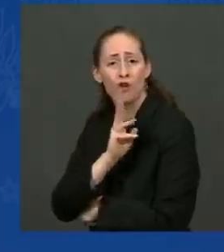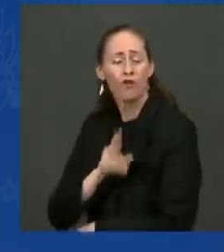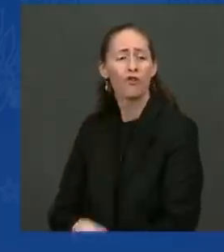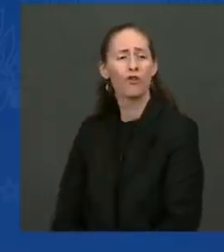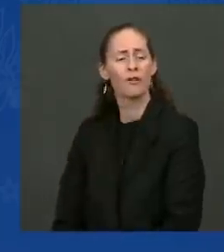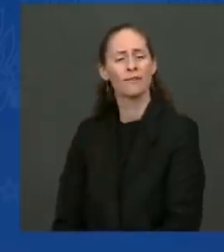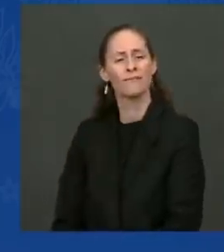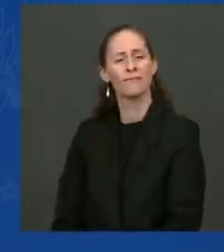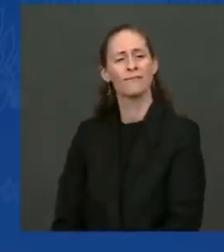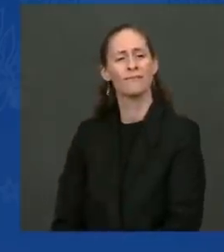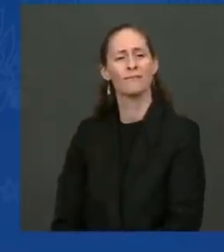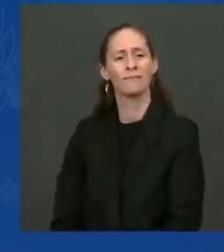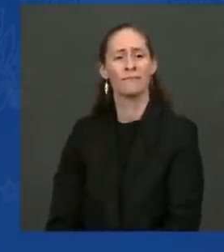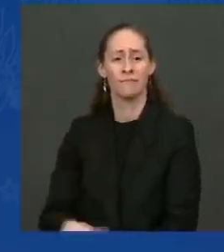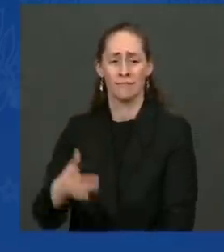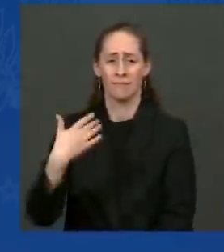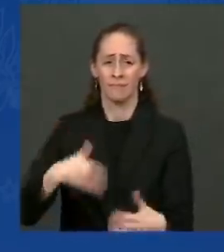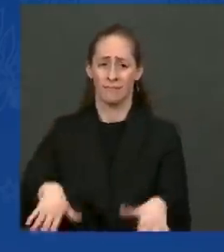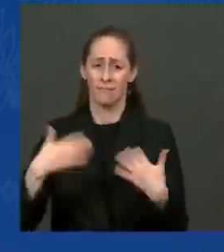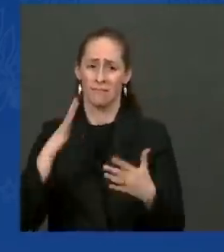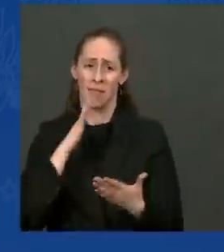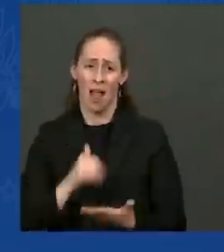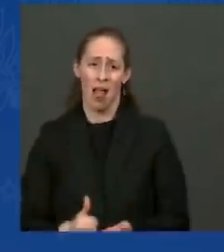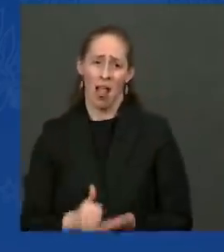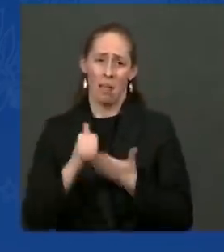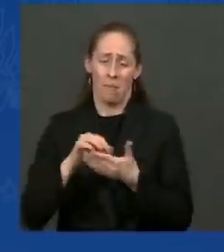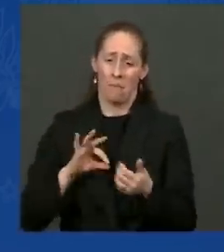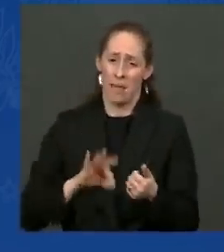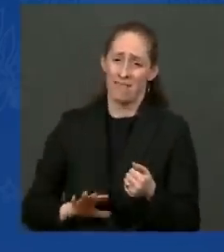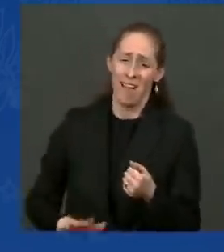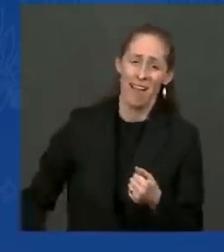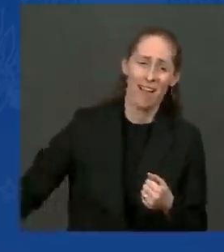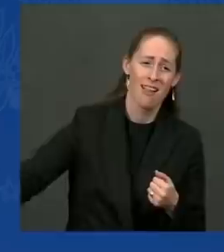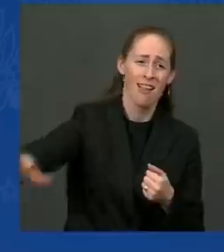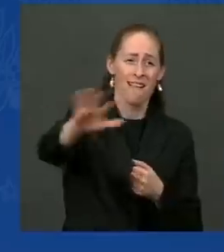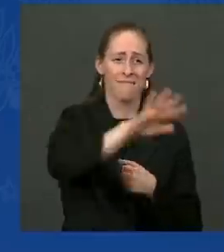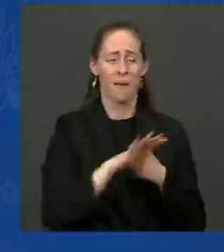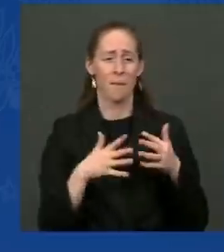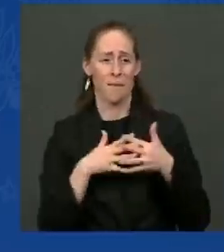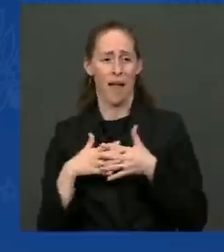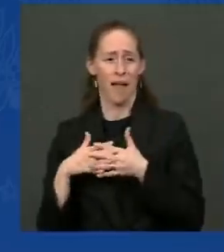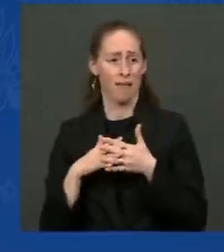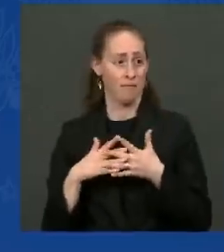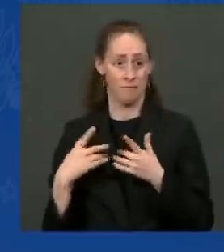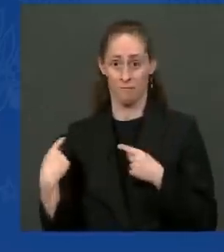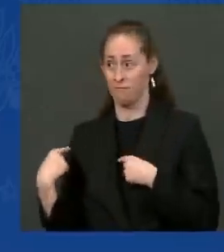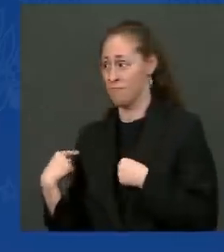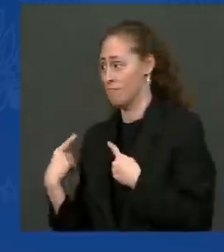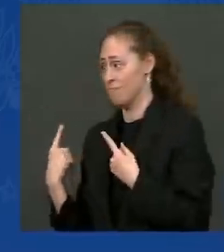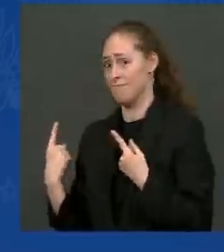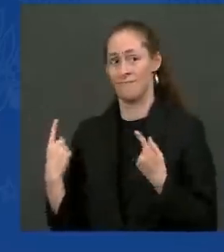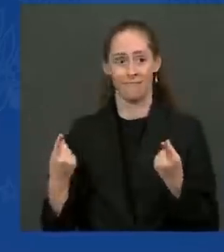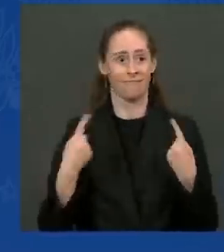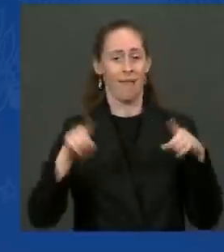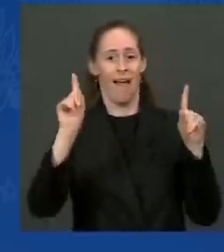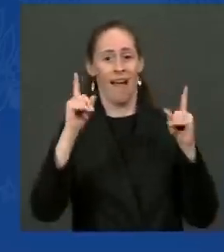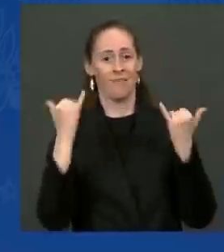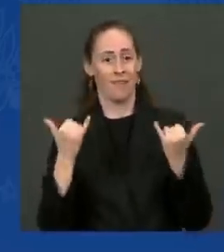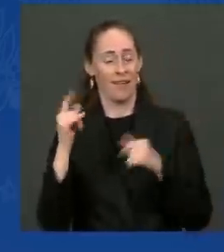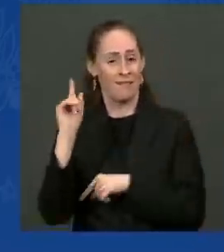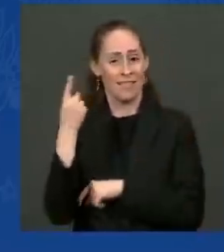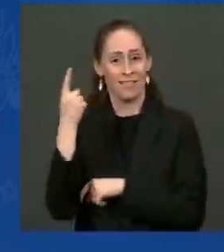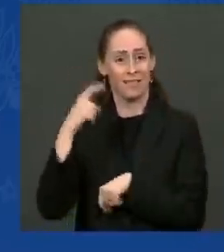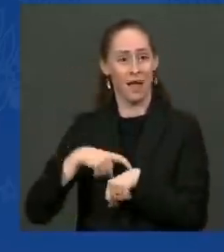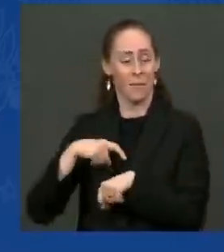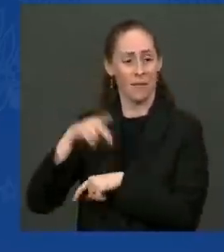effort, the likes of which we have not seen in a generation. It will make our country